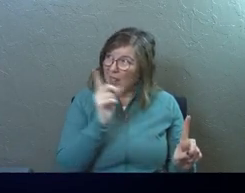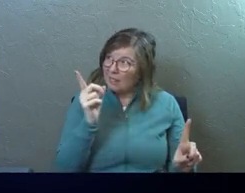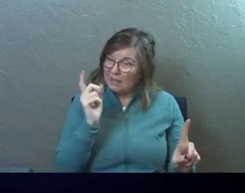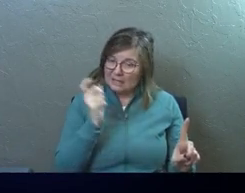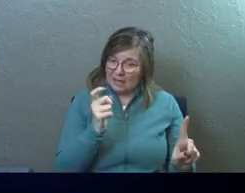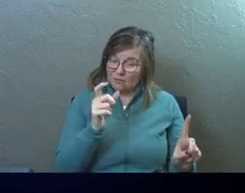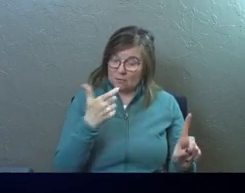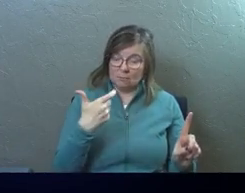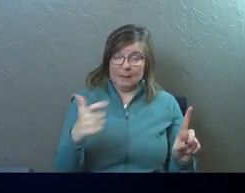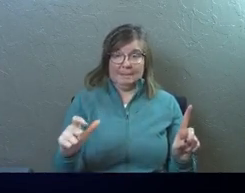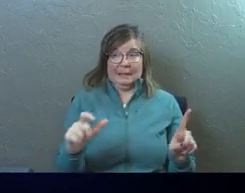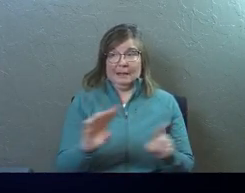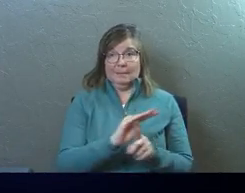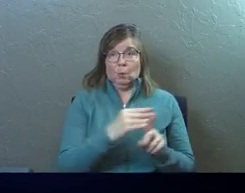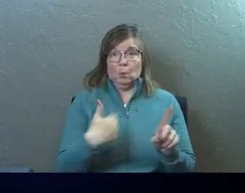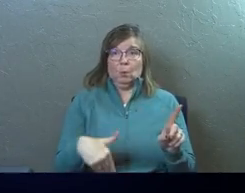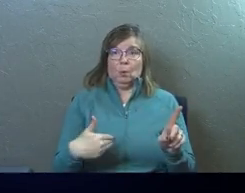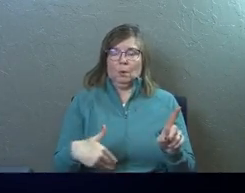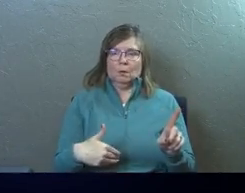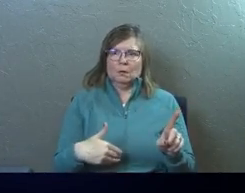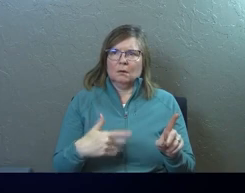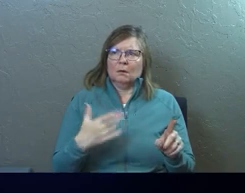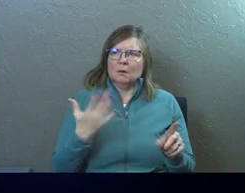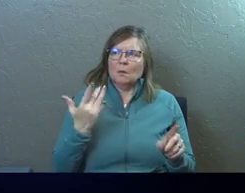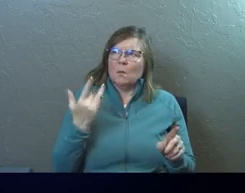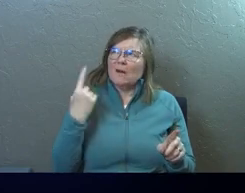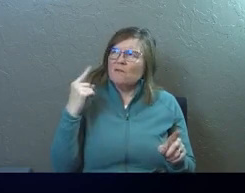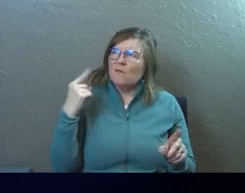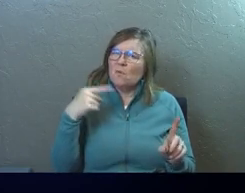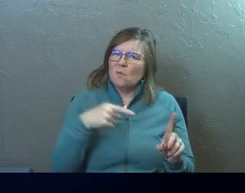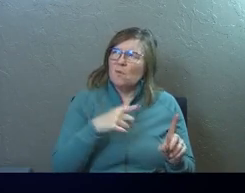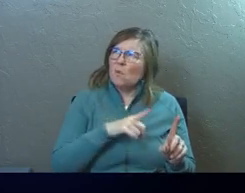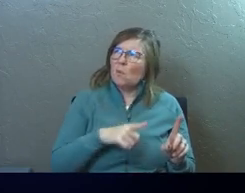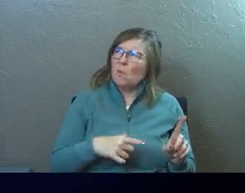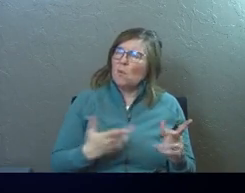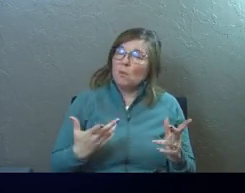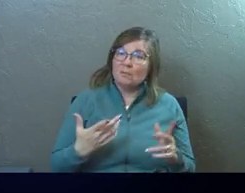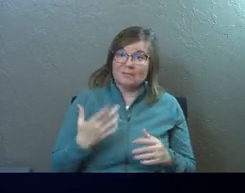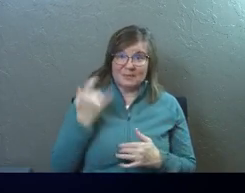give him a great ministry? What do you got to do that for, Lord?